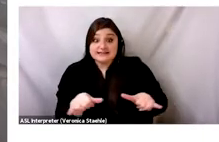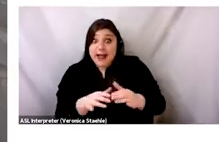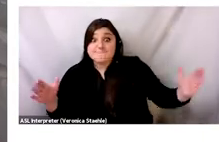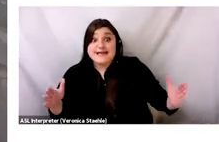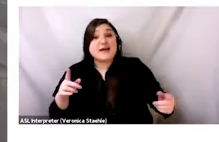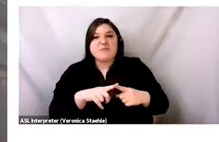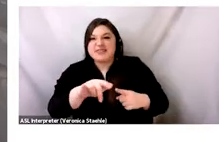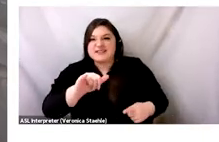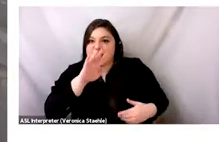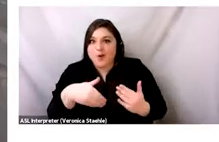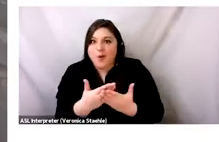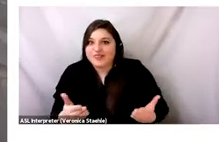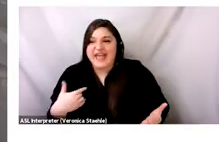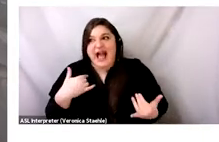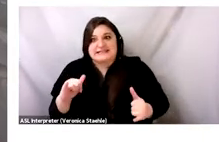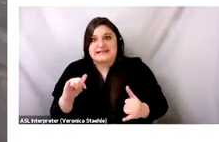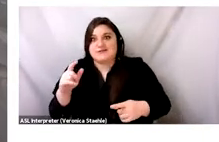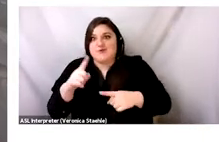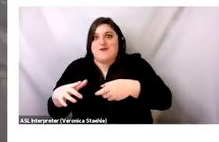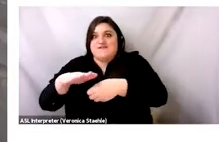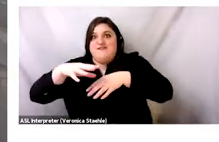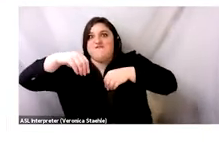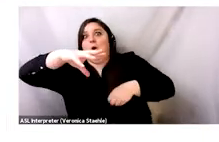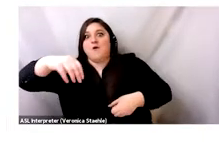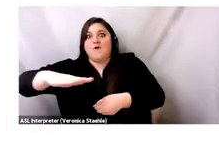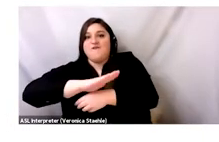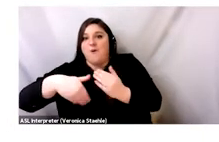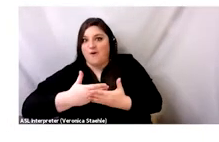of that. That doesn't even actually capture the whole thing.